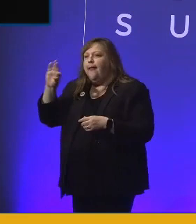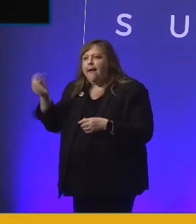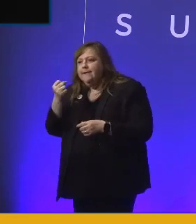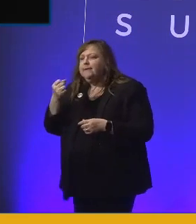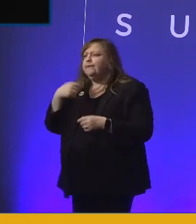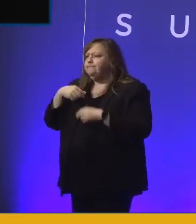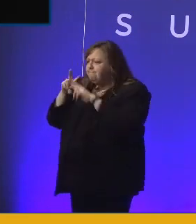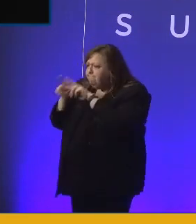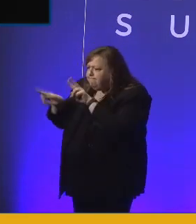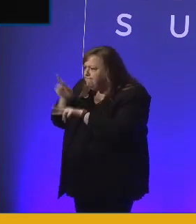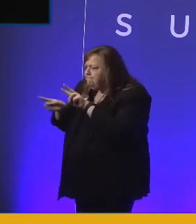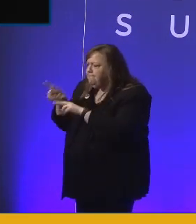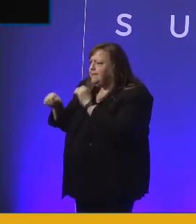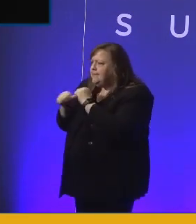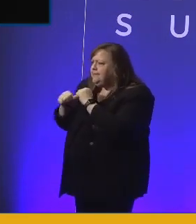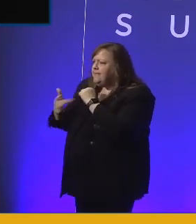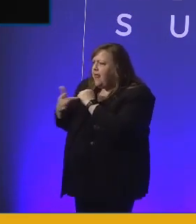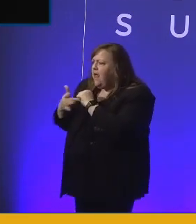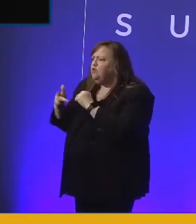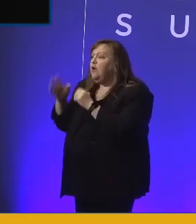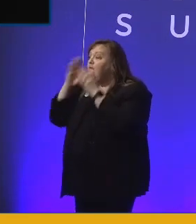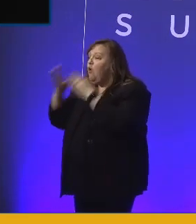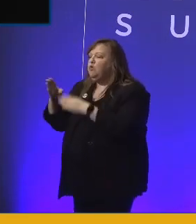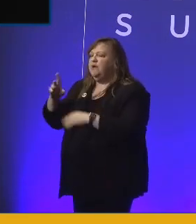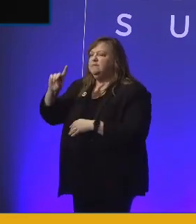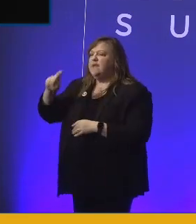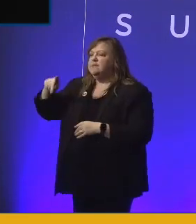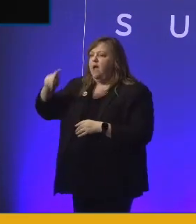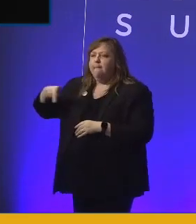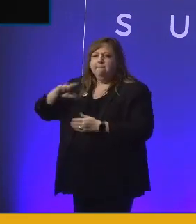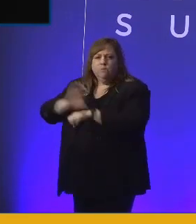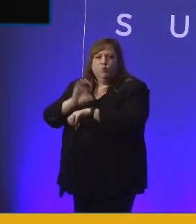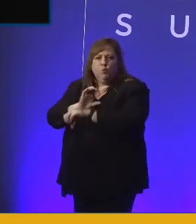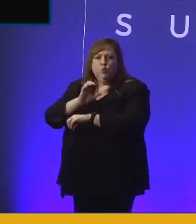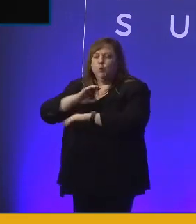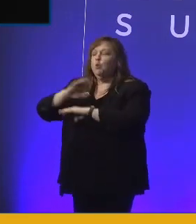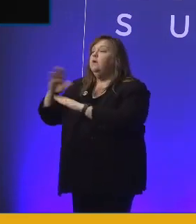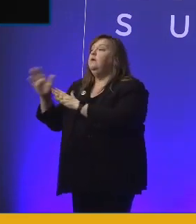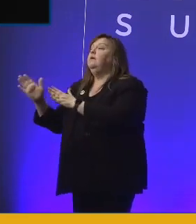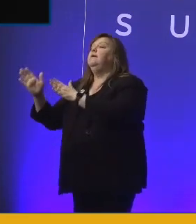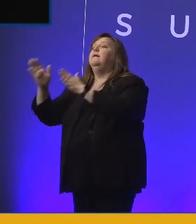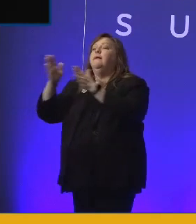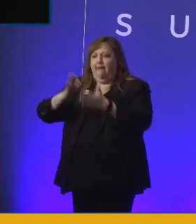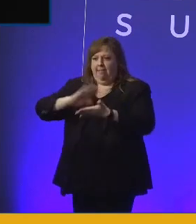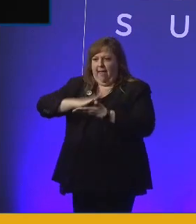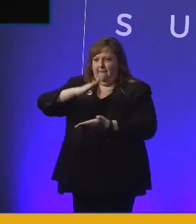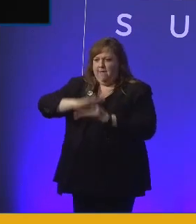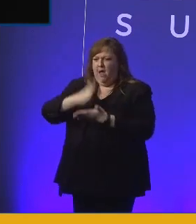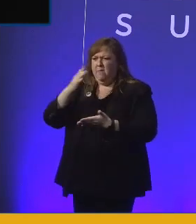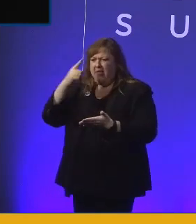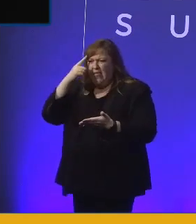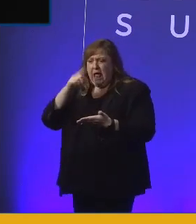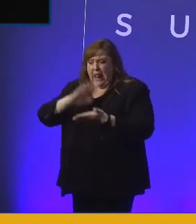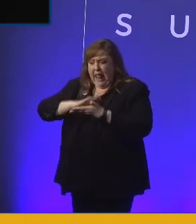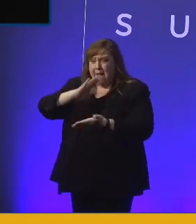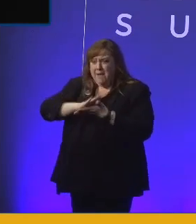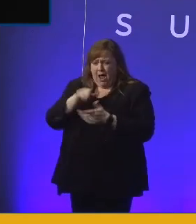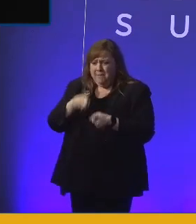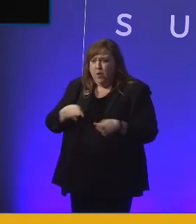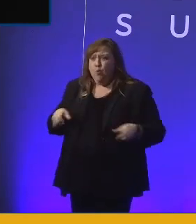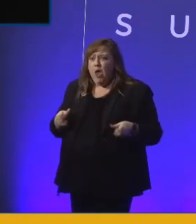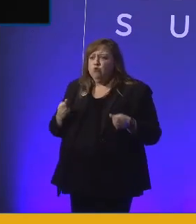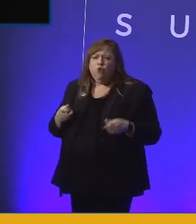technology, focused on desktops mainly, moving to laptops. But think about what laptops did for people in